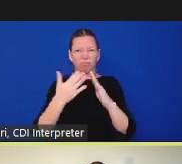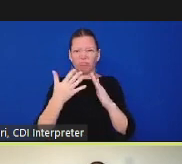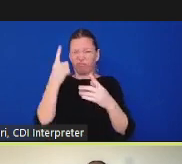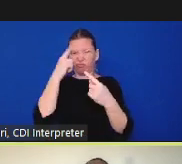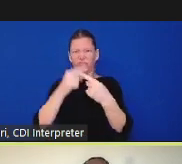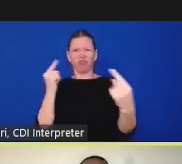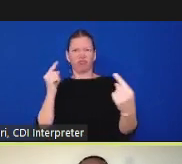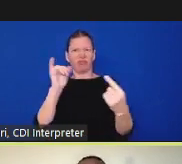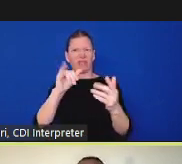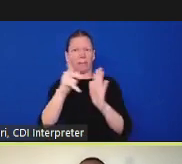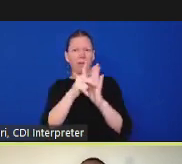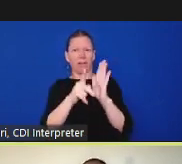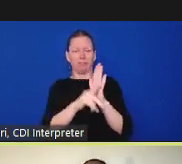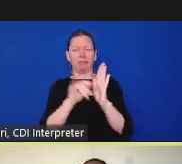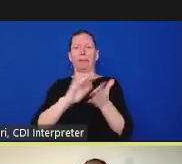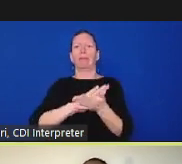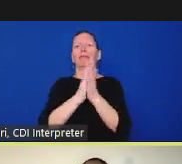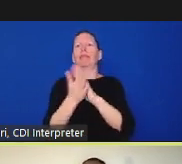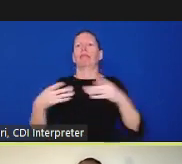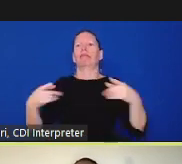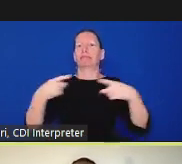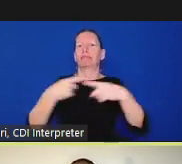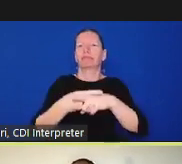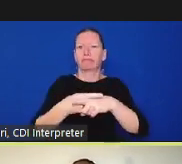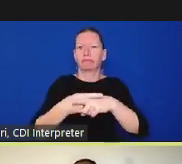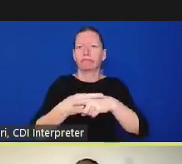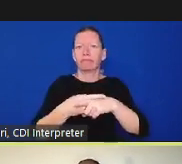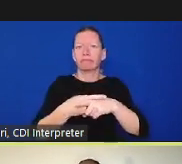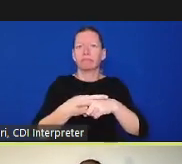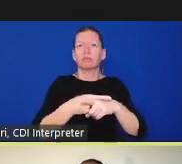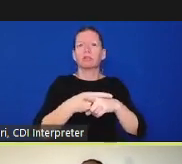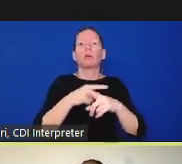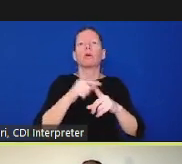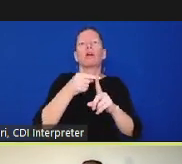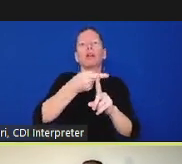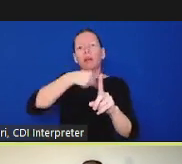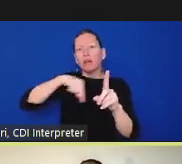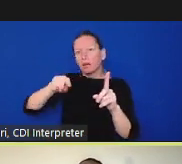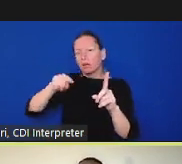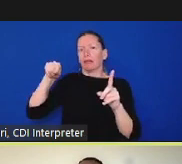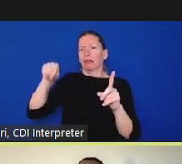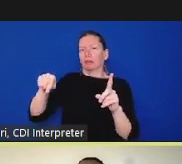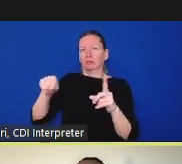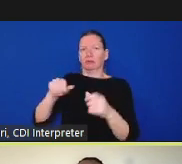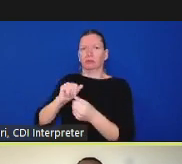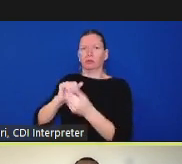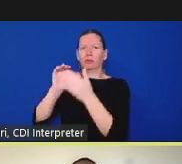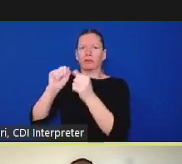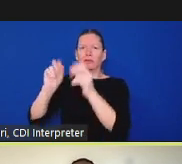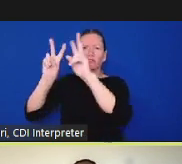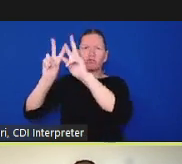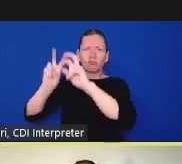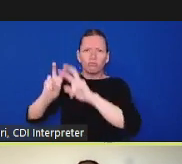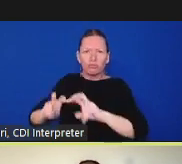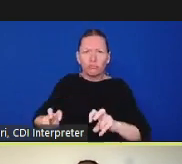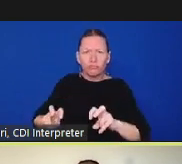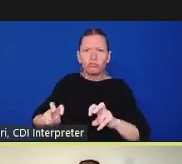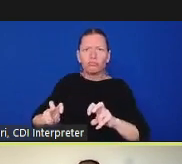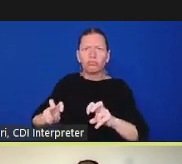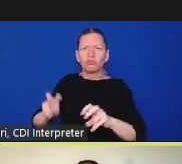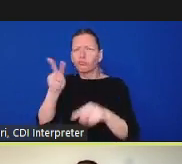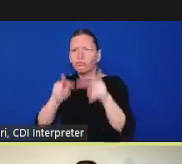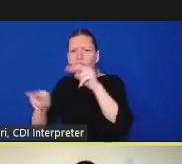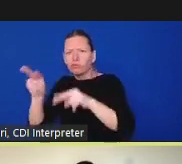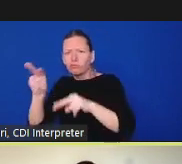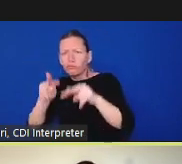in looking more broadly at what are the needs concerns of the community what are the issues that have come up where have been there have been